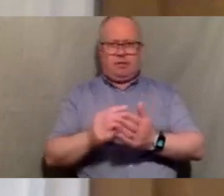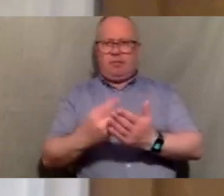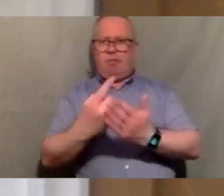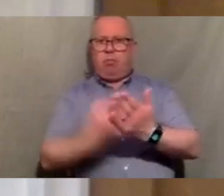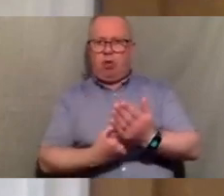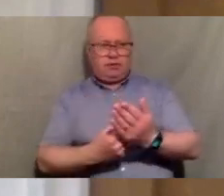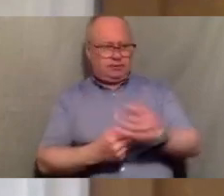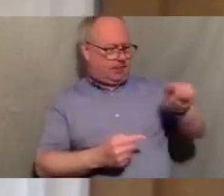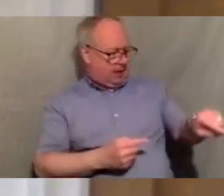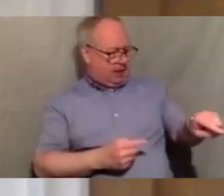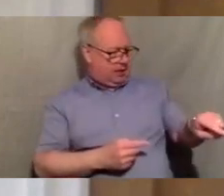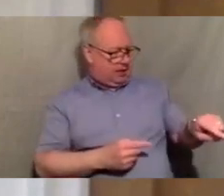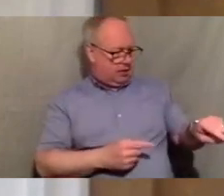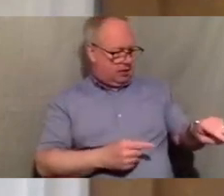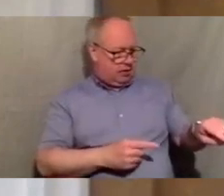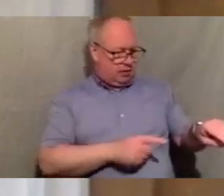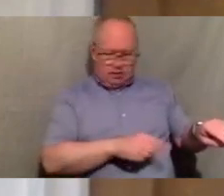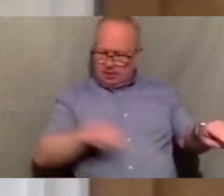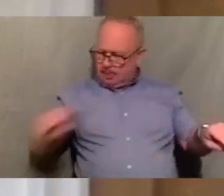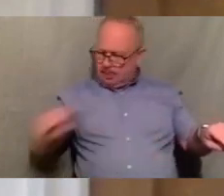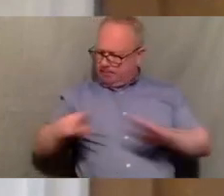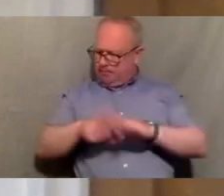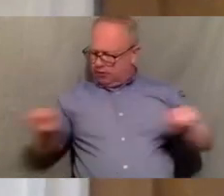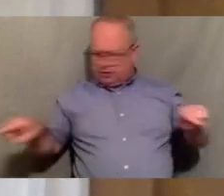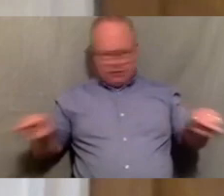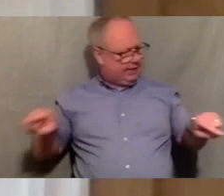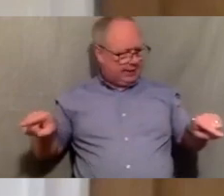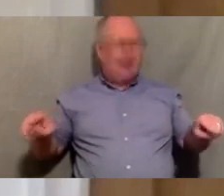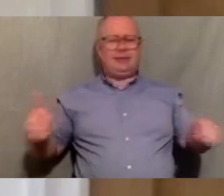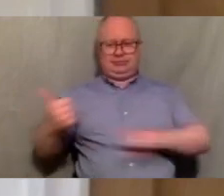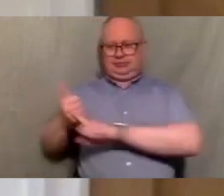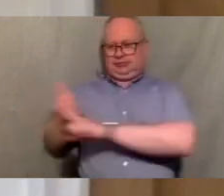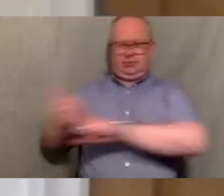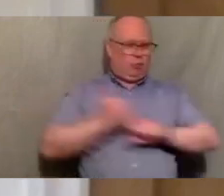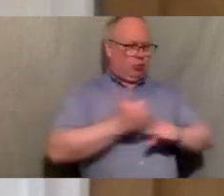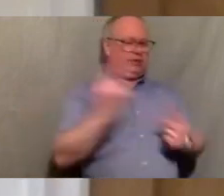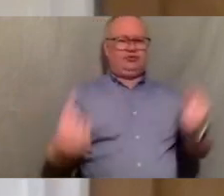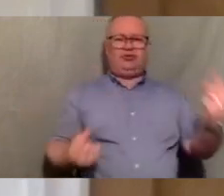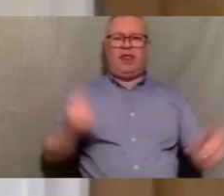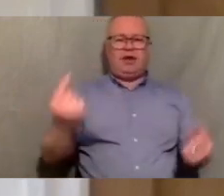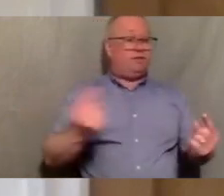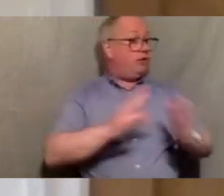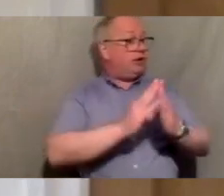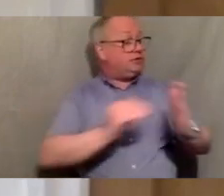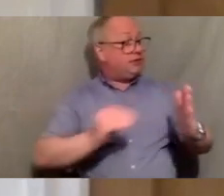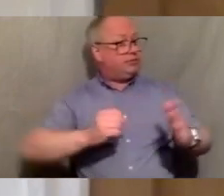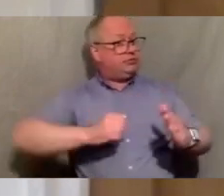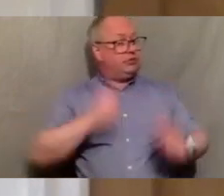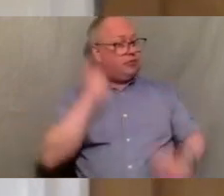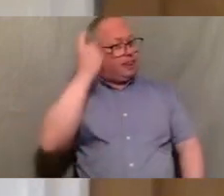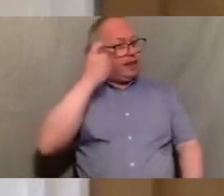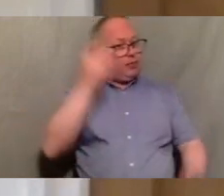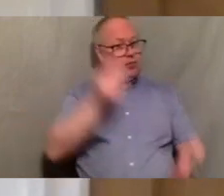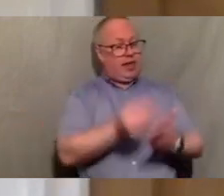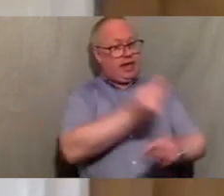area doesn't undermine positive action or policies in other areas so um for example when scotland is thinking about its economic policies